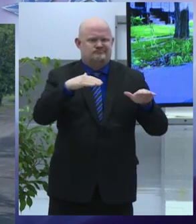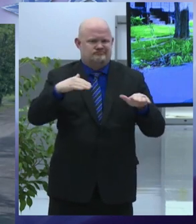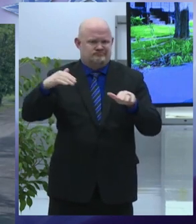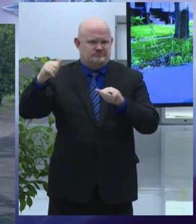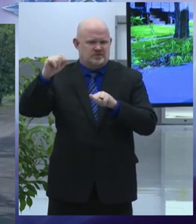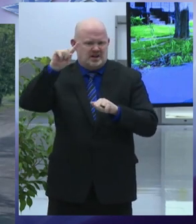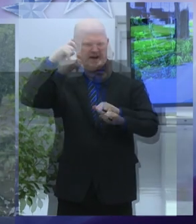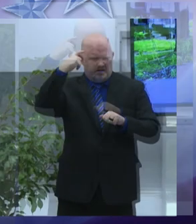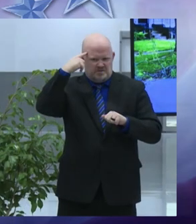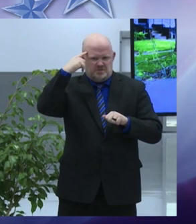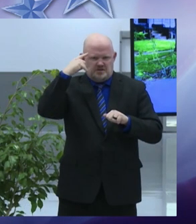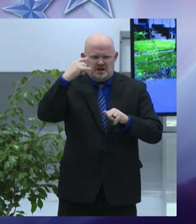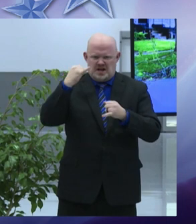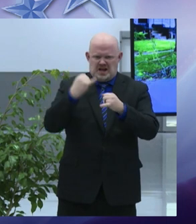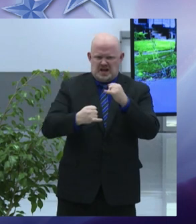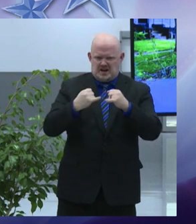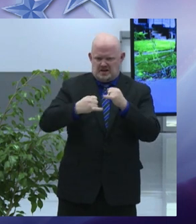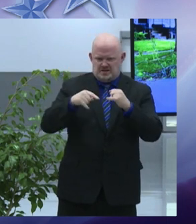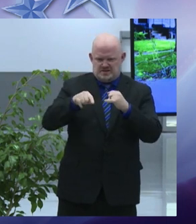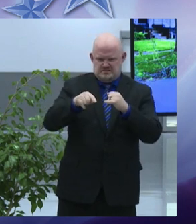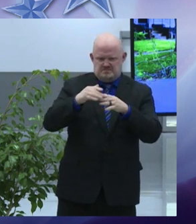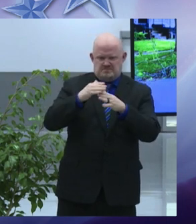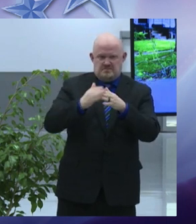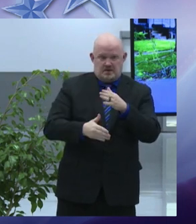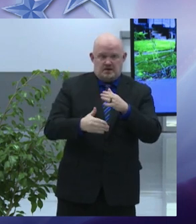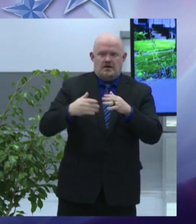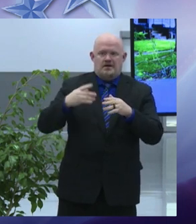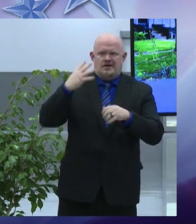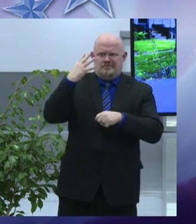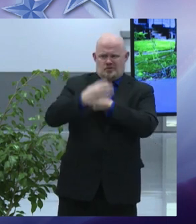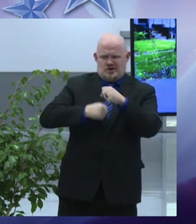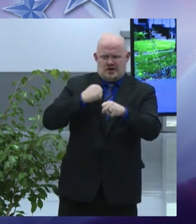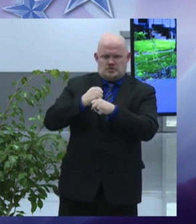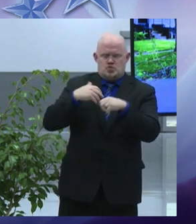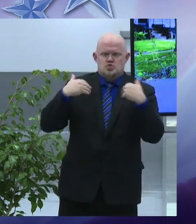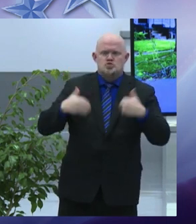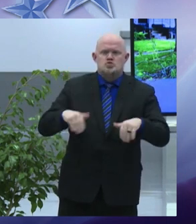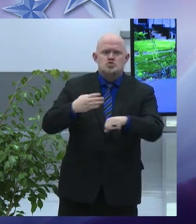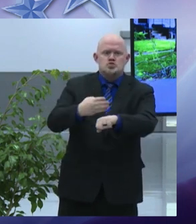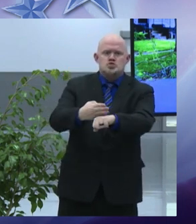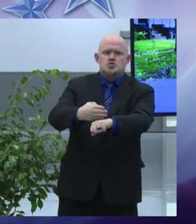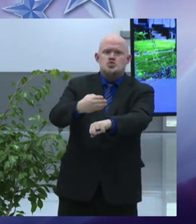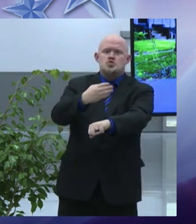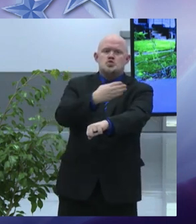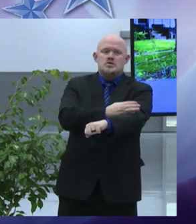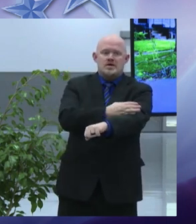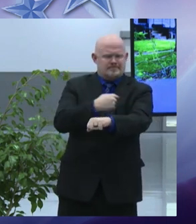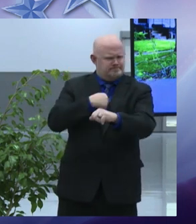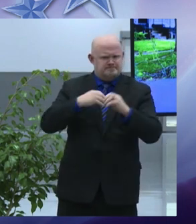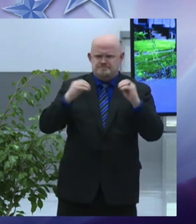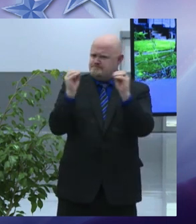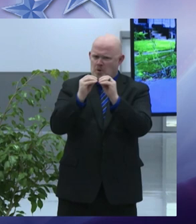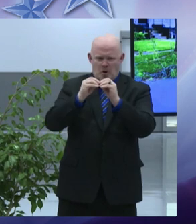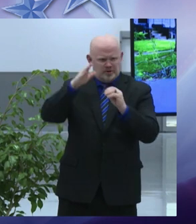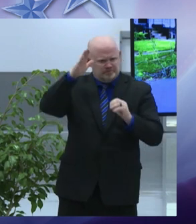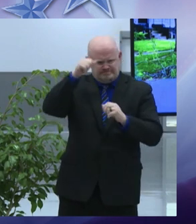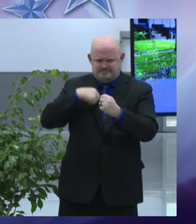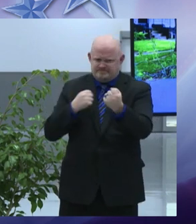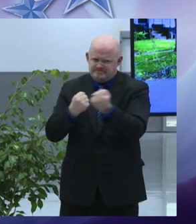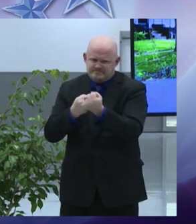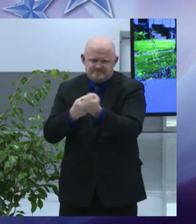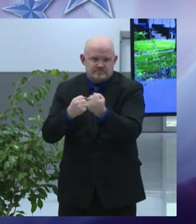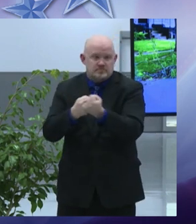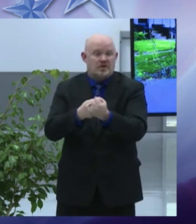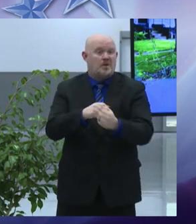kristin has improved the operations and performance of the law department and worked on the most pressing issues facing our community from police reform to creating